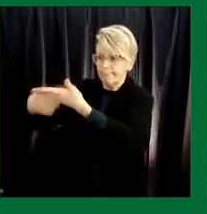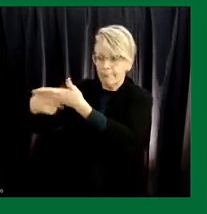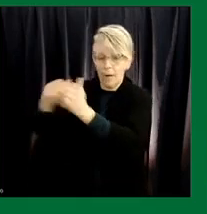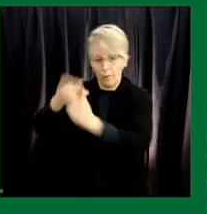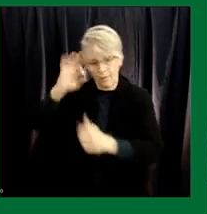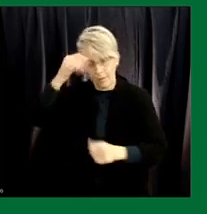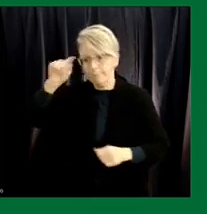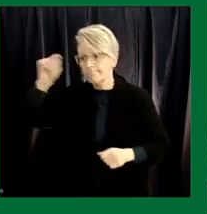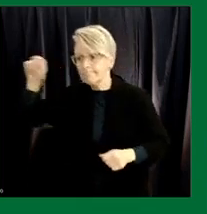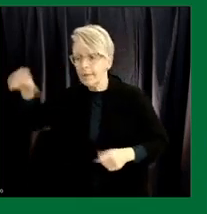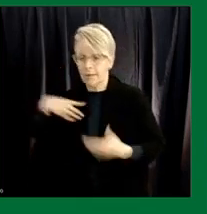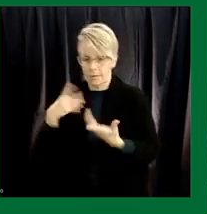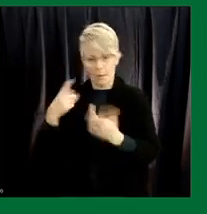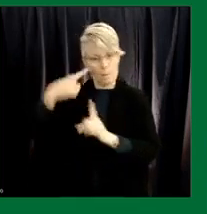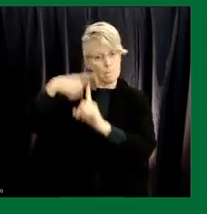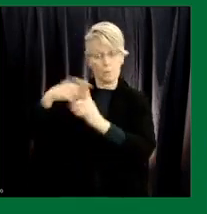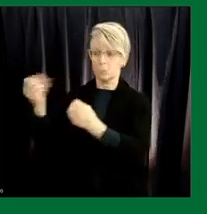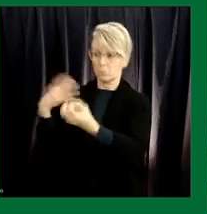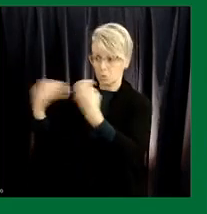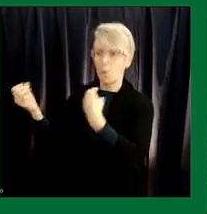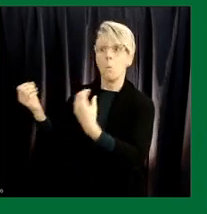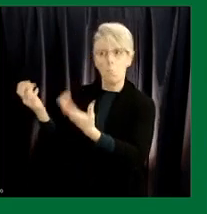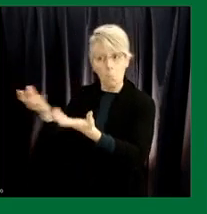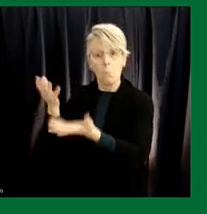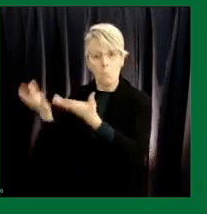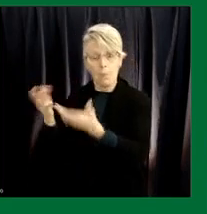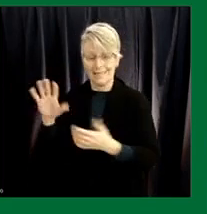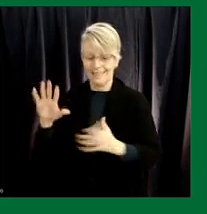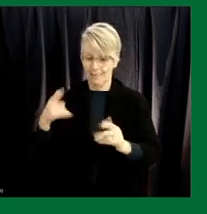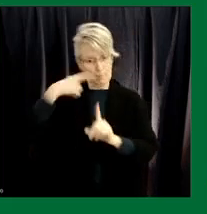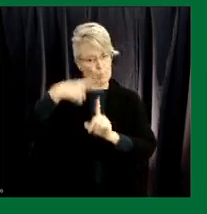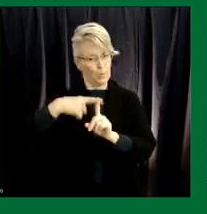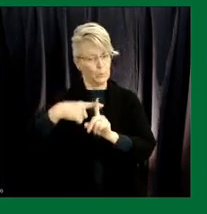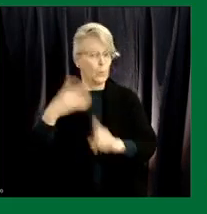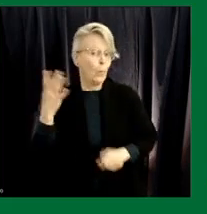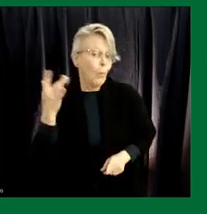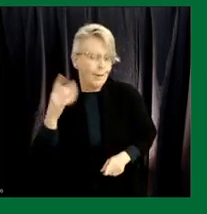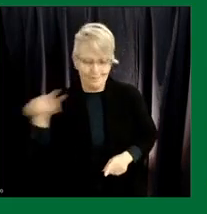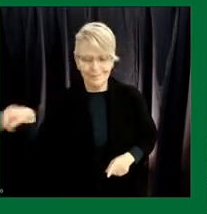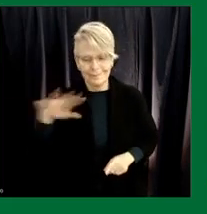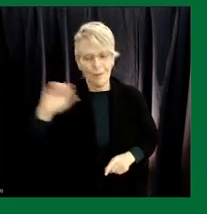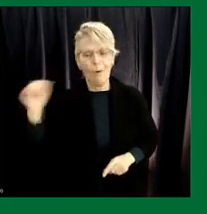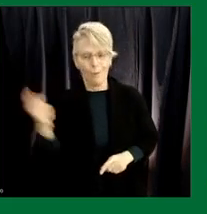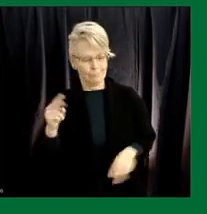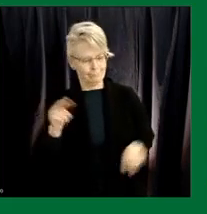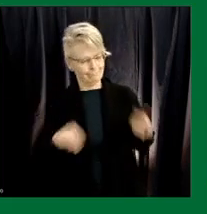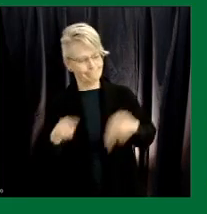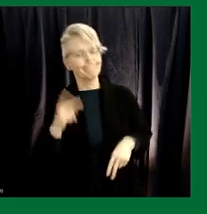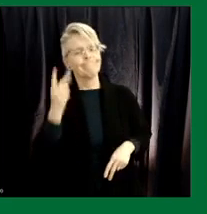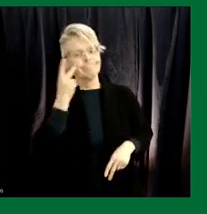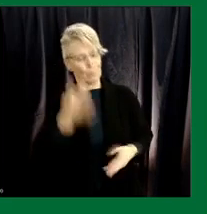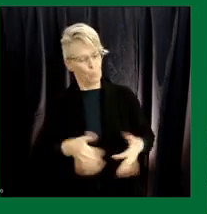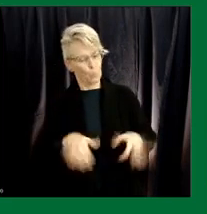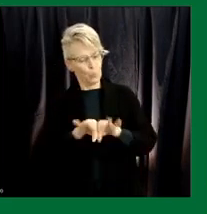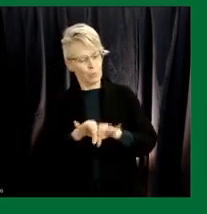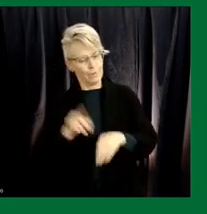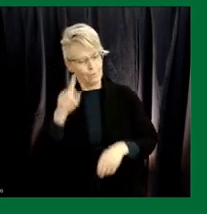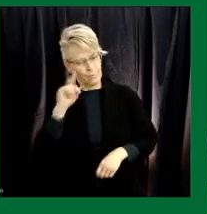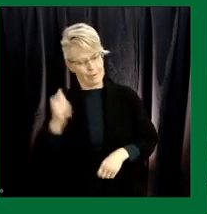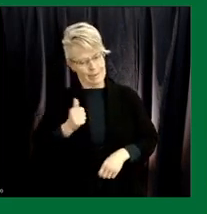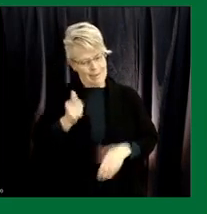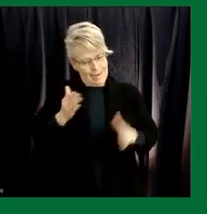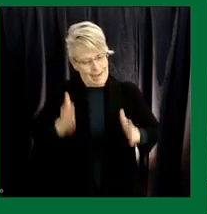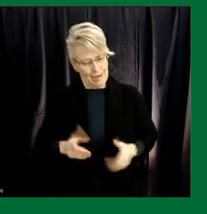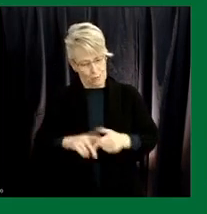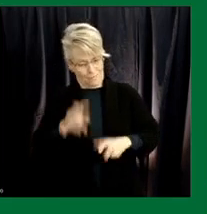and i believe the positive response is due to everybody realizing the benefits to all canadians of this investment